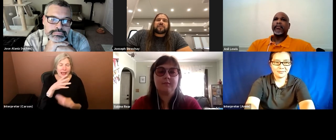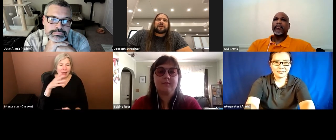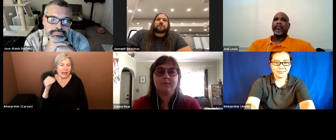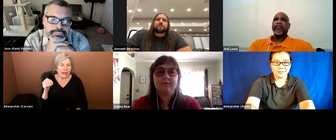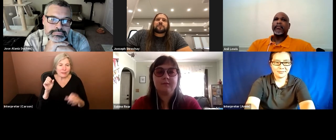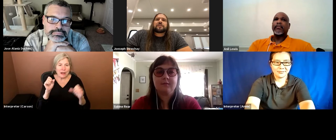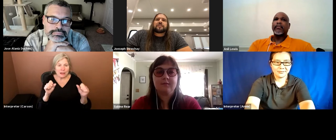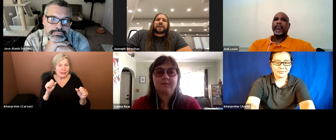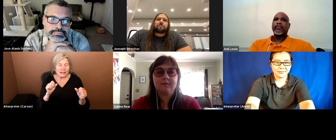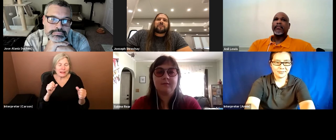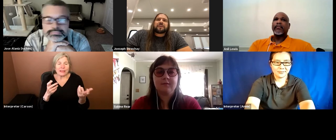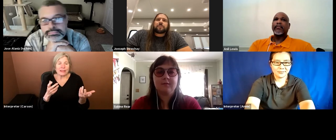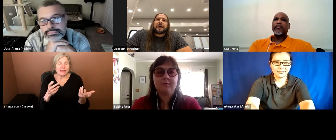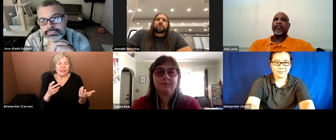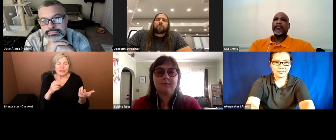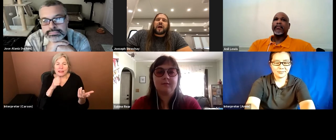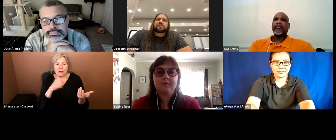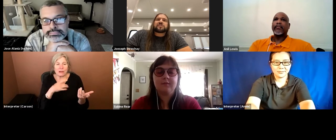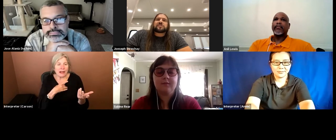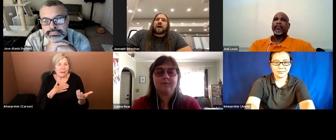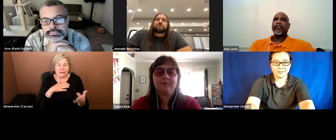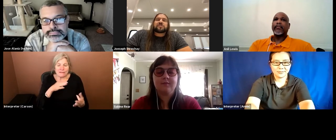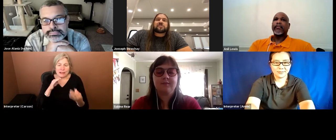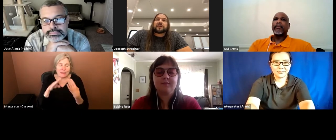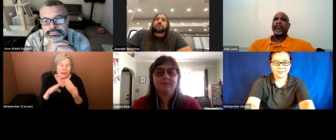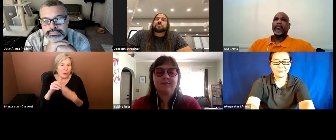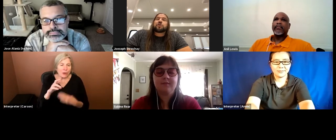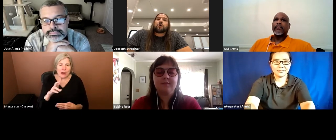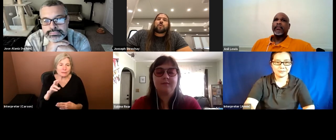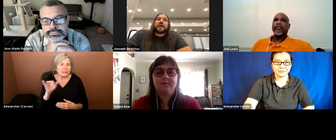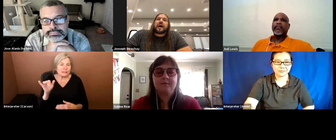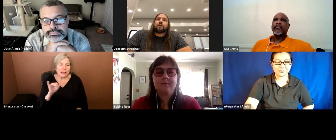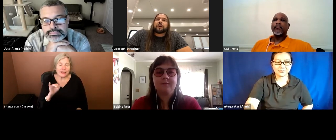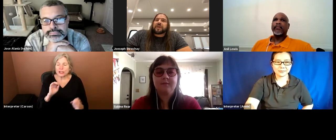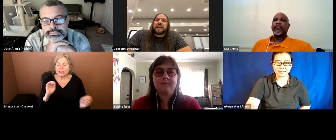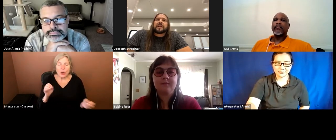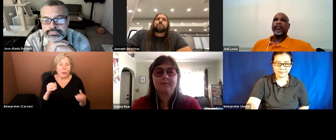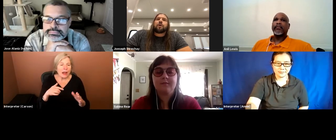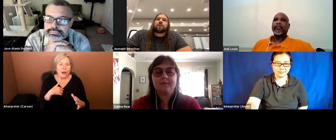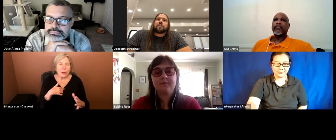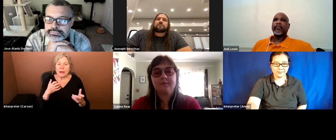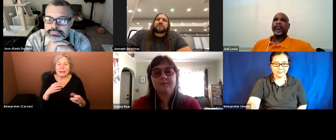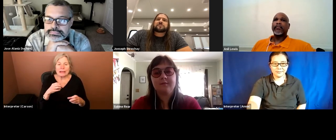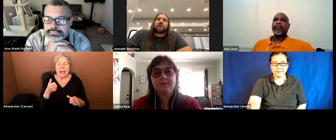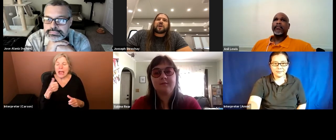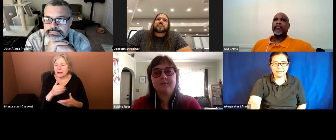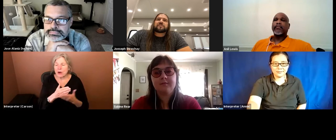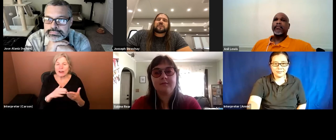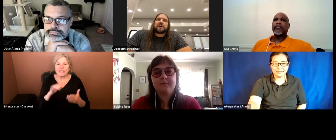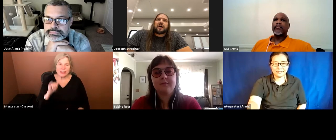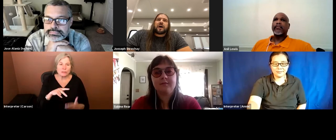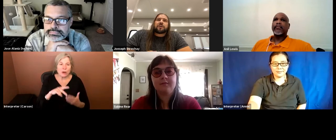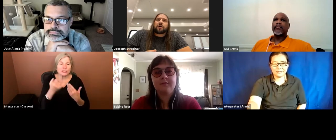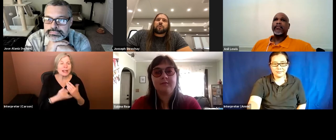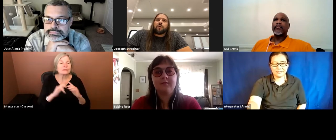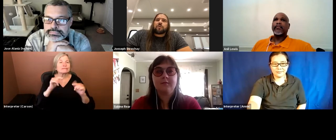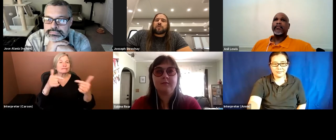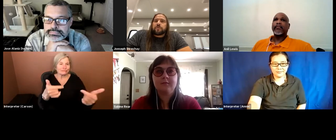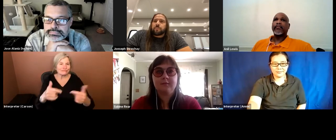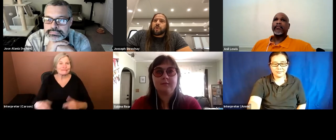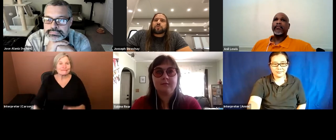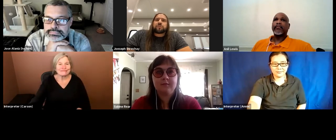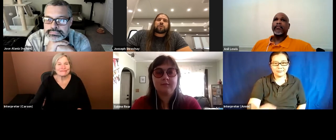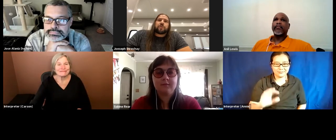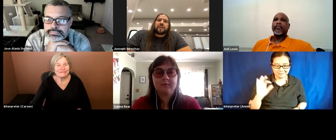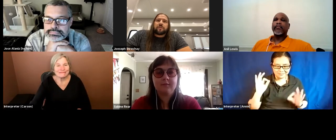possibly they don't like my feedback. Or I just, I'm just like, there's no way I want to be any part of this project. You know,